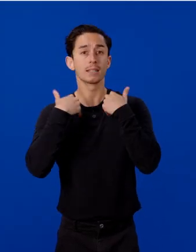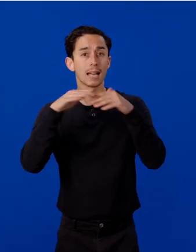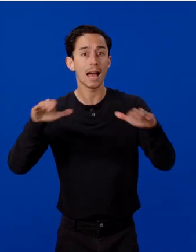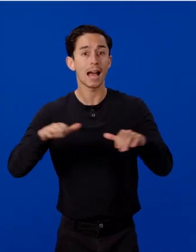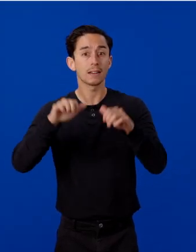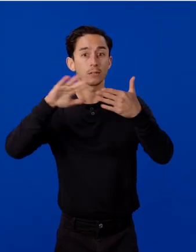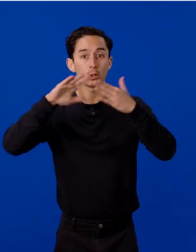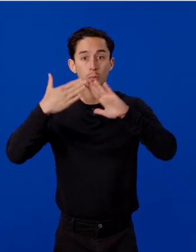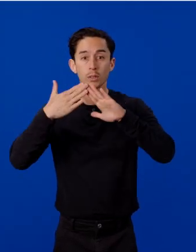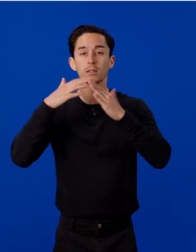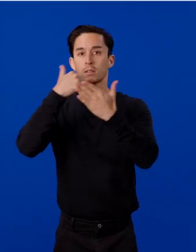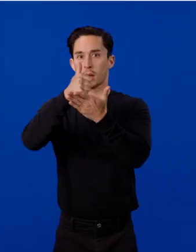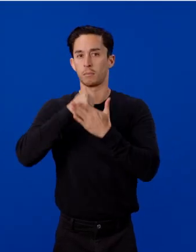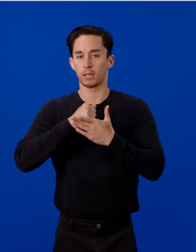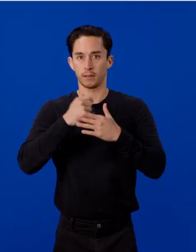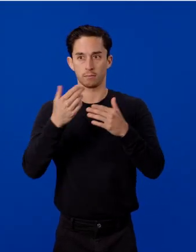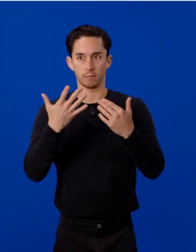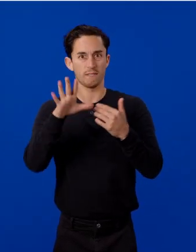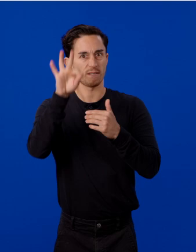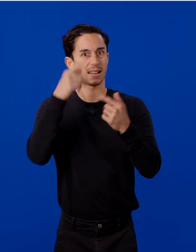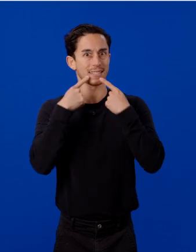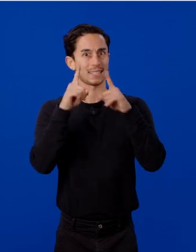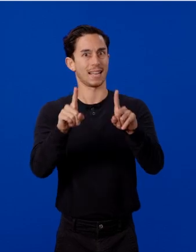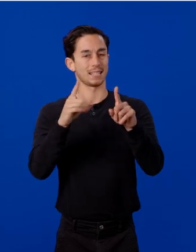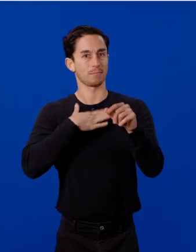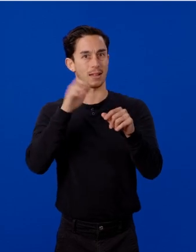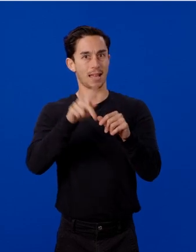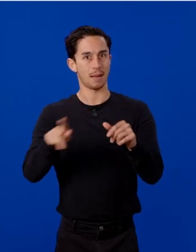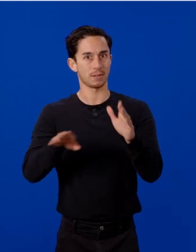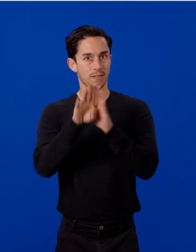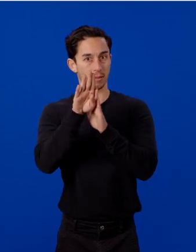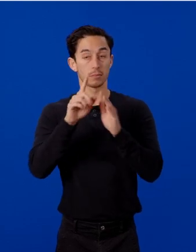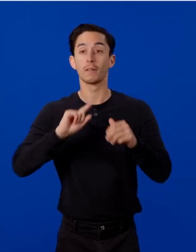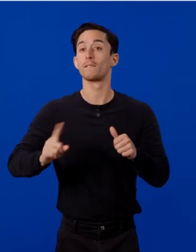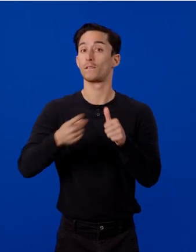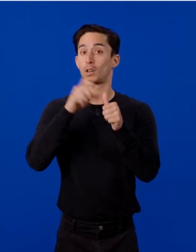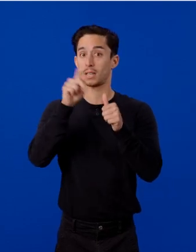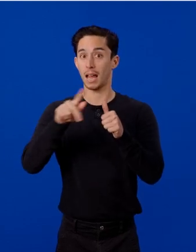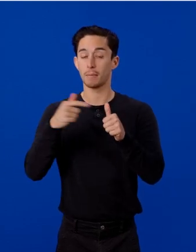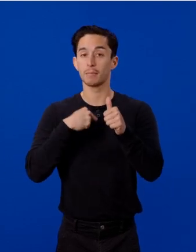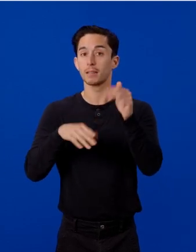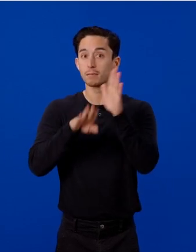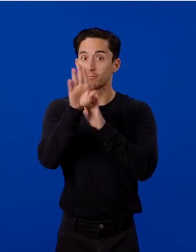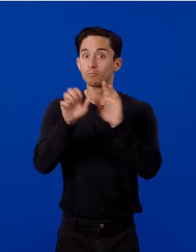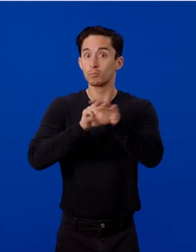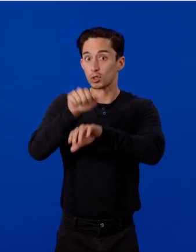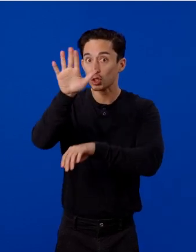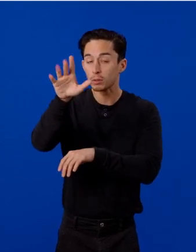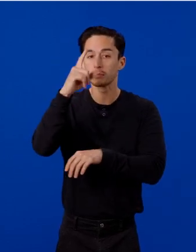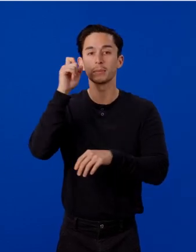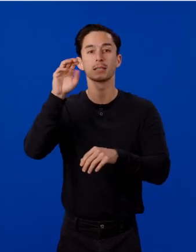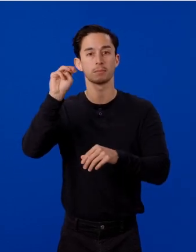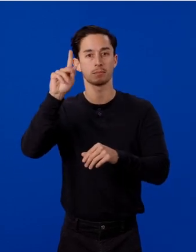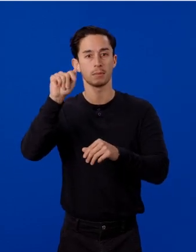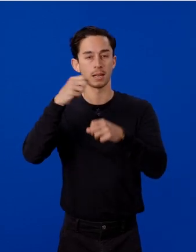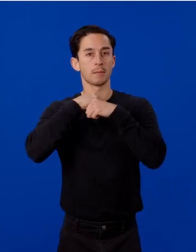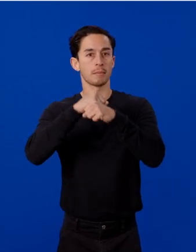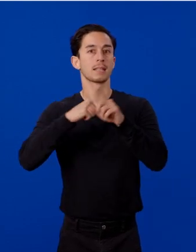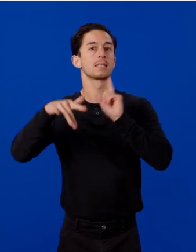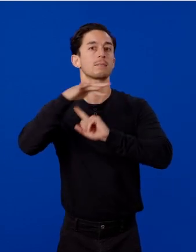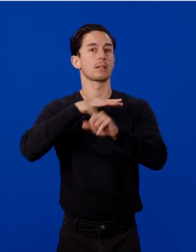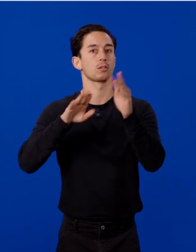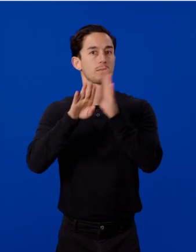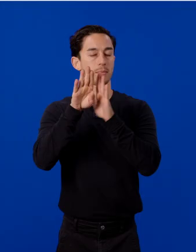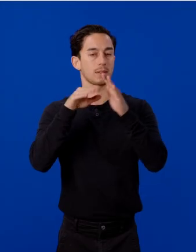success in app development. This is the first app I have actually shipped and launched, and it has happened because Meta has made spatial development accessible